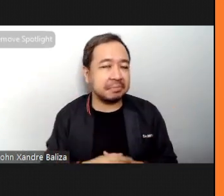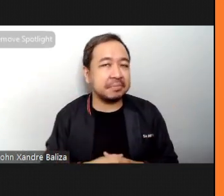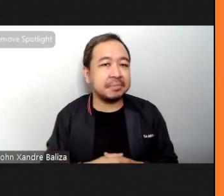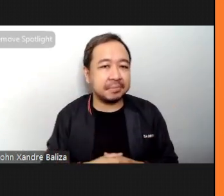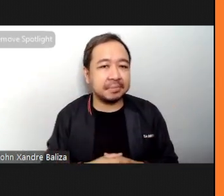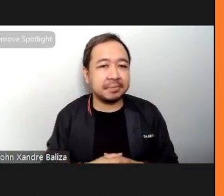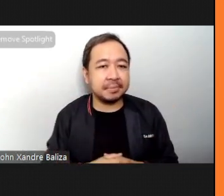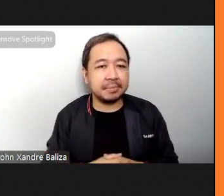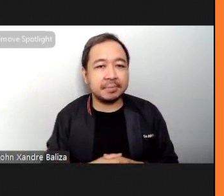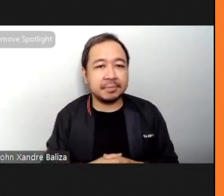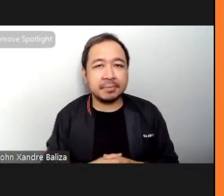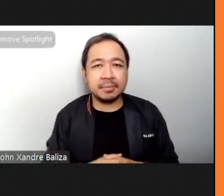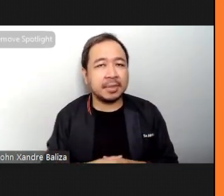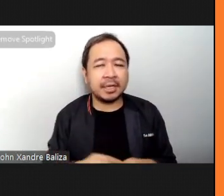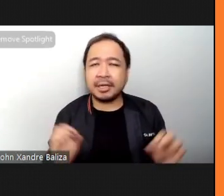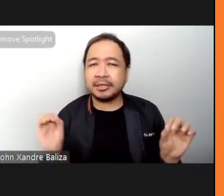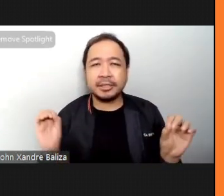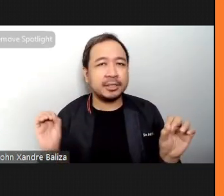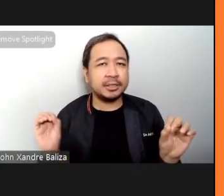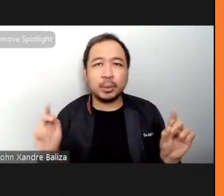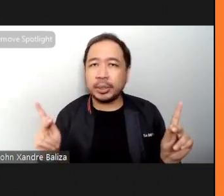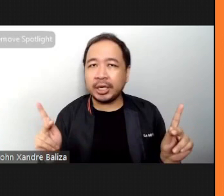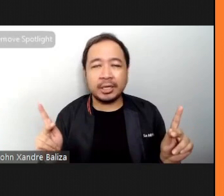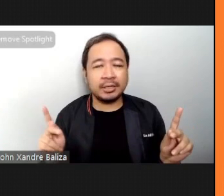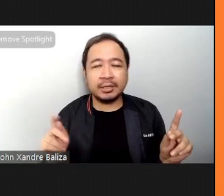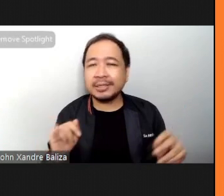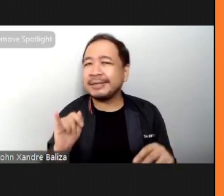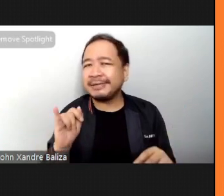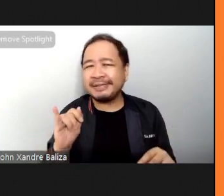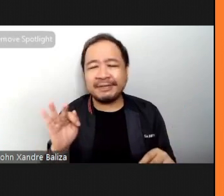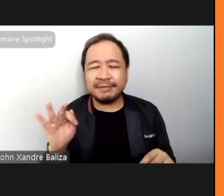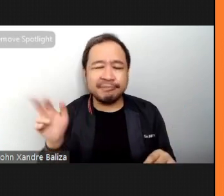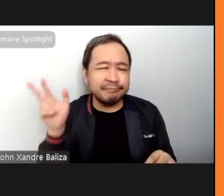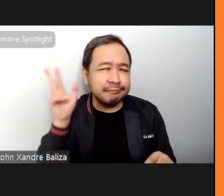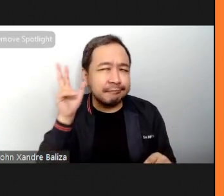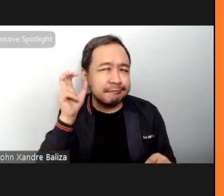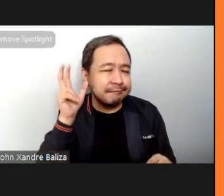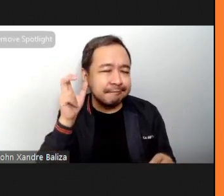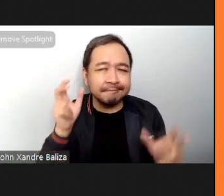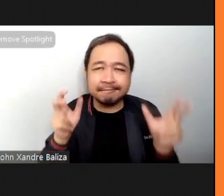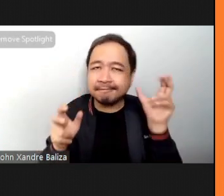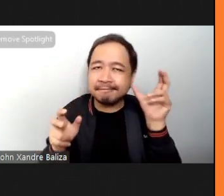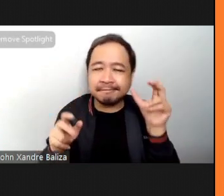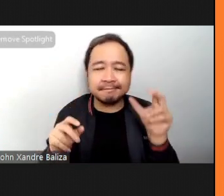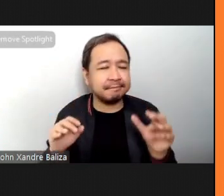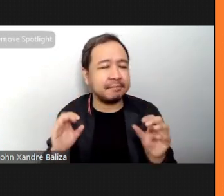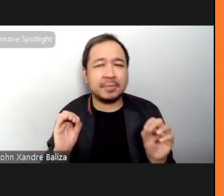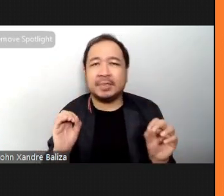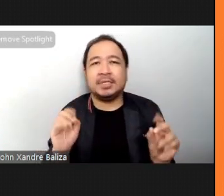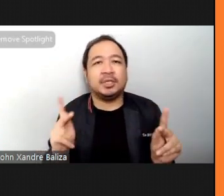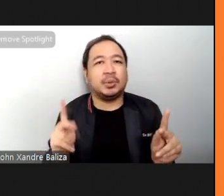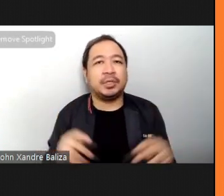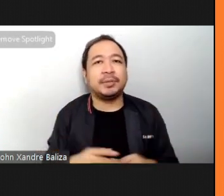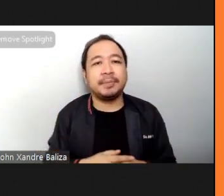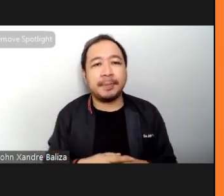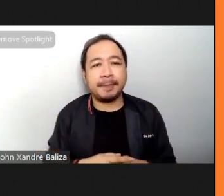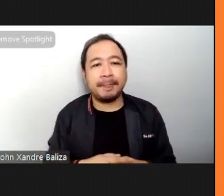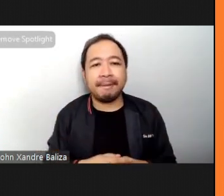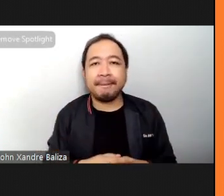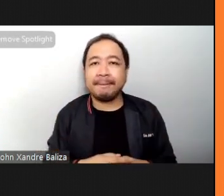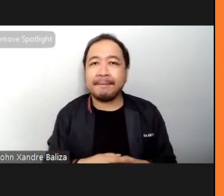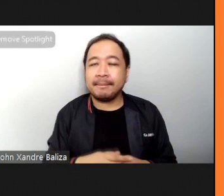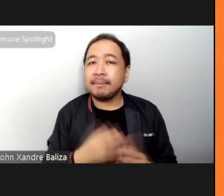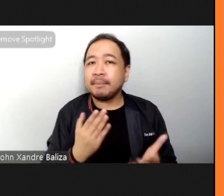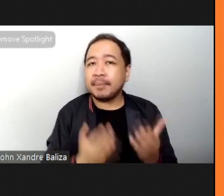And that's okay if you do hear sounds. You can also feel some silence